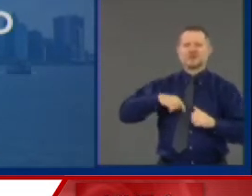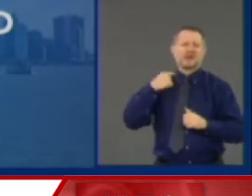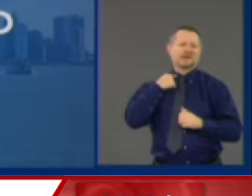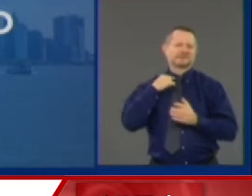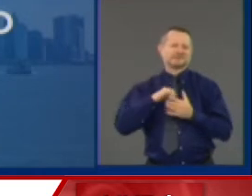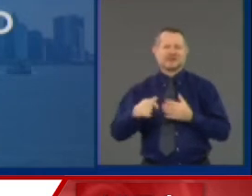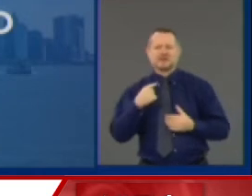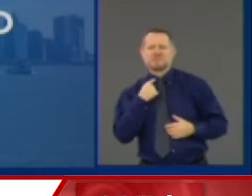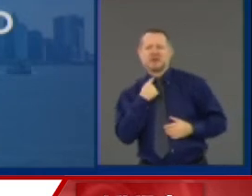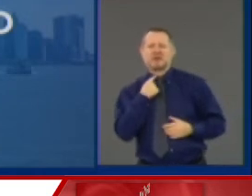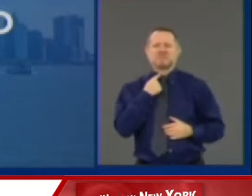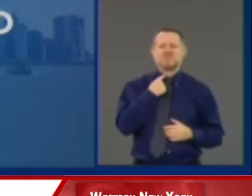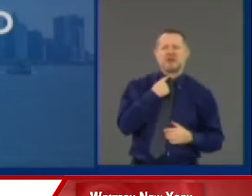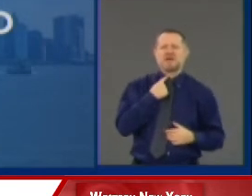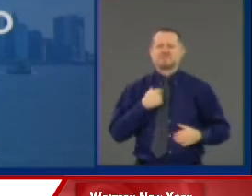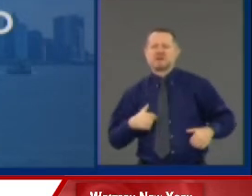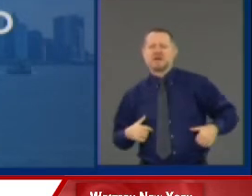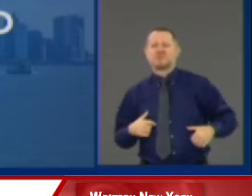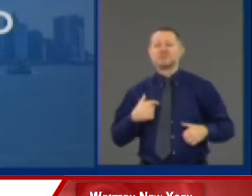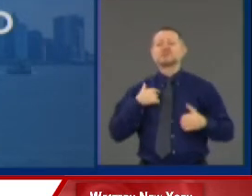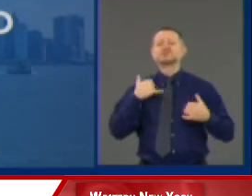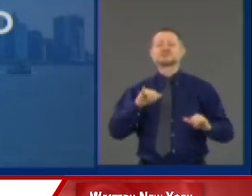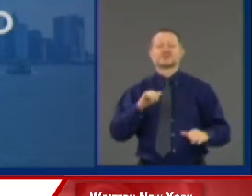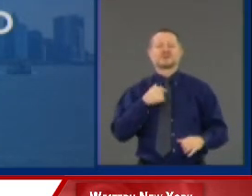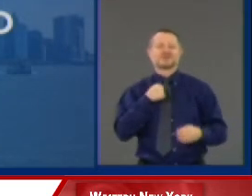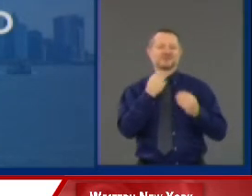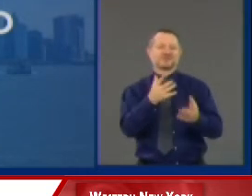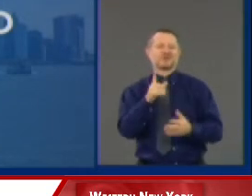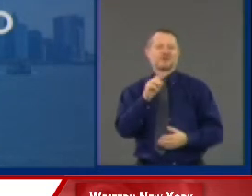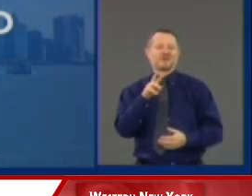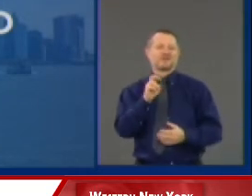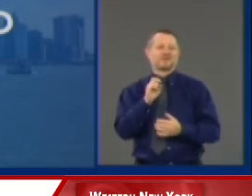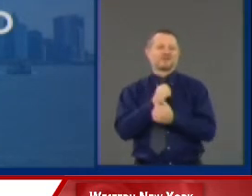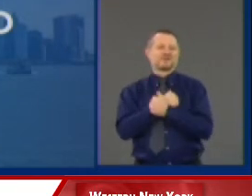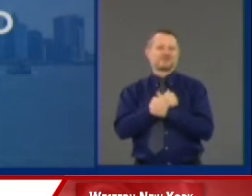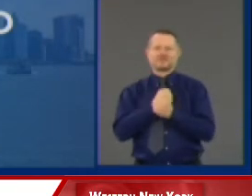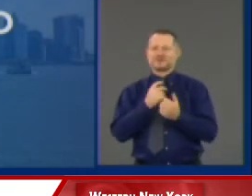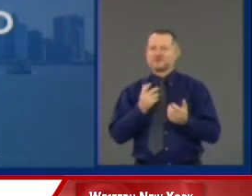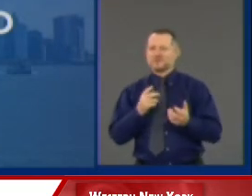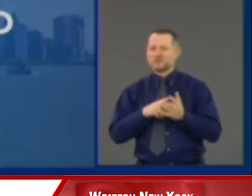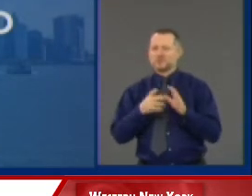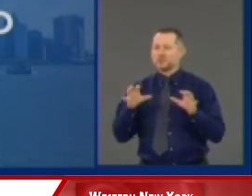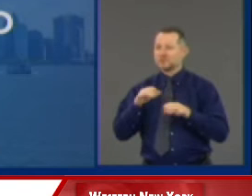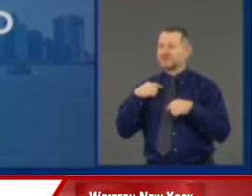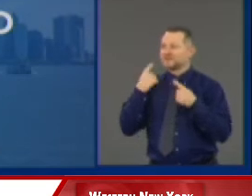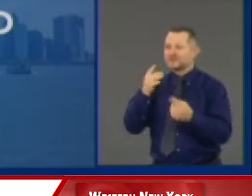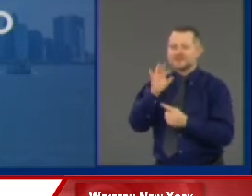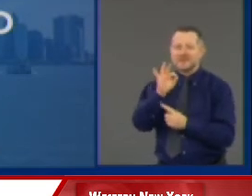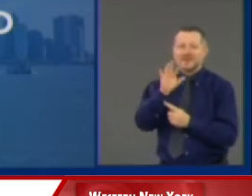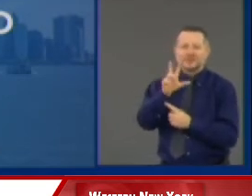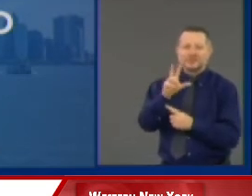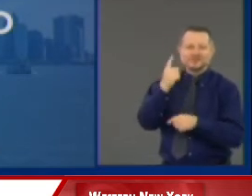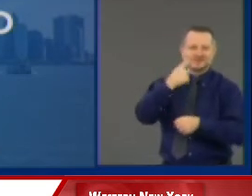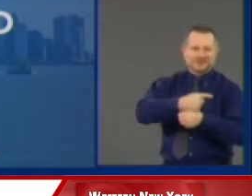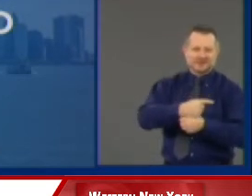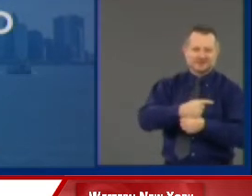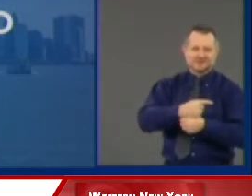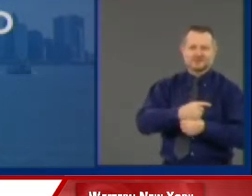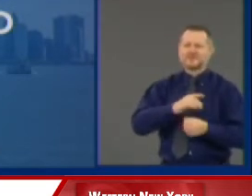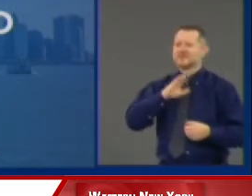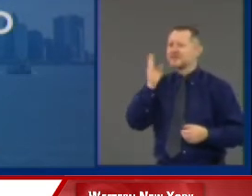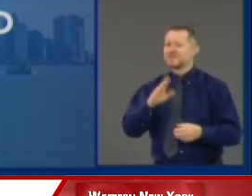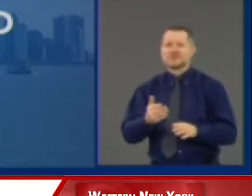swagger. We're loving. And that's what we've done for 93 days. In a way we've never done it before.